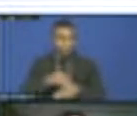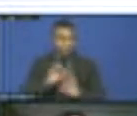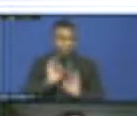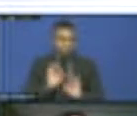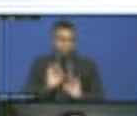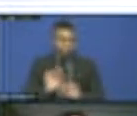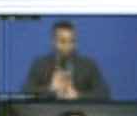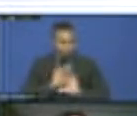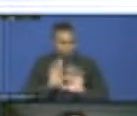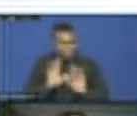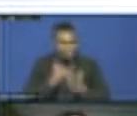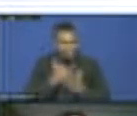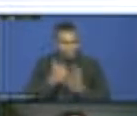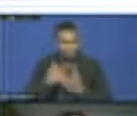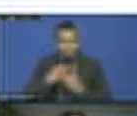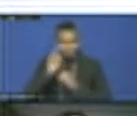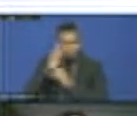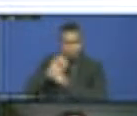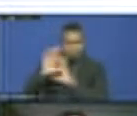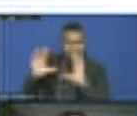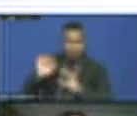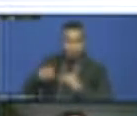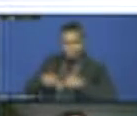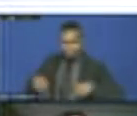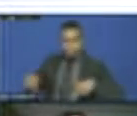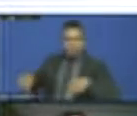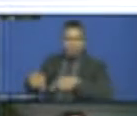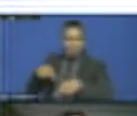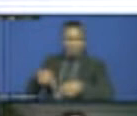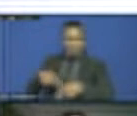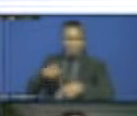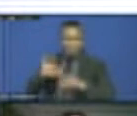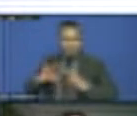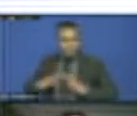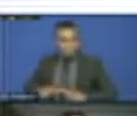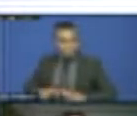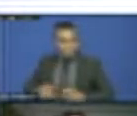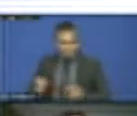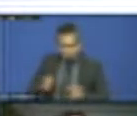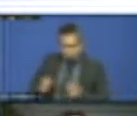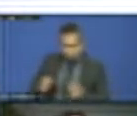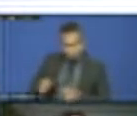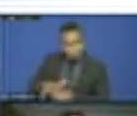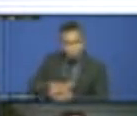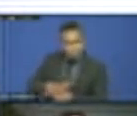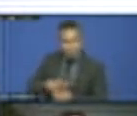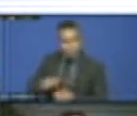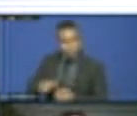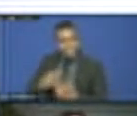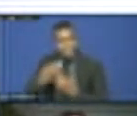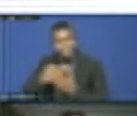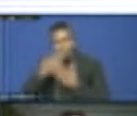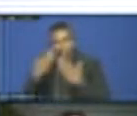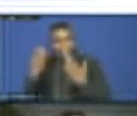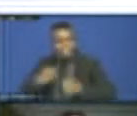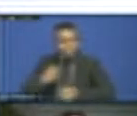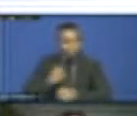and on a day-to-day basis implementing the SDGs. We saw a very real example of waste management, which we can connect